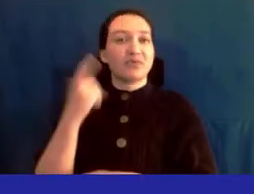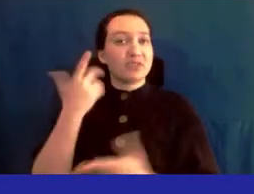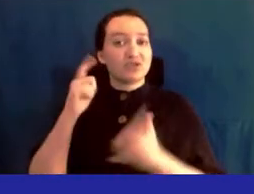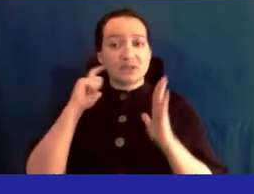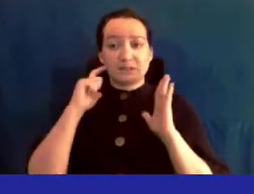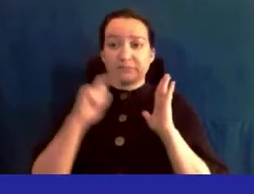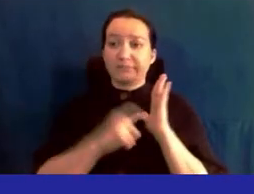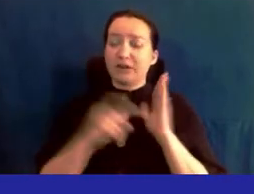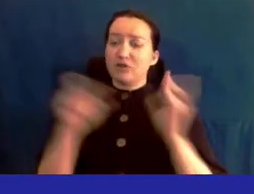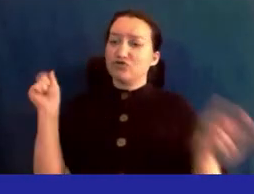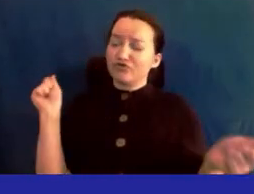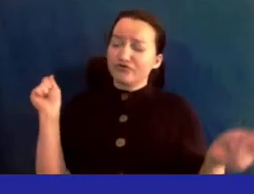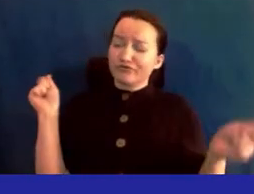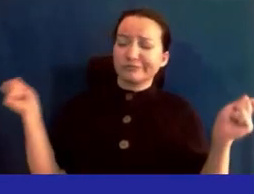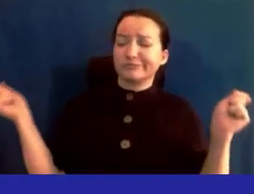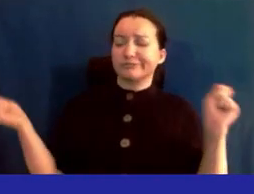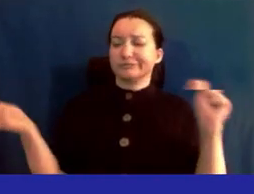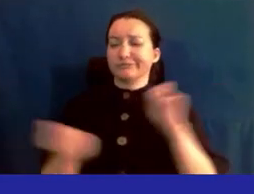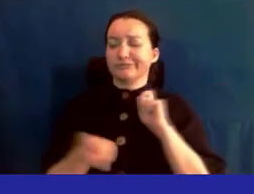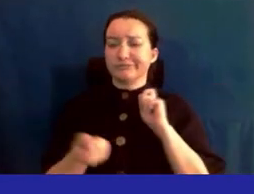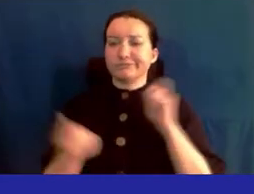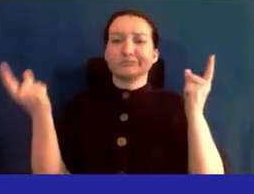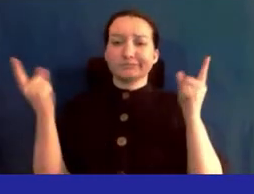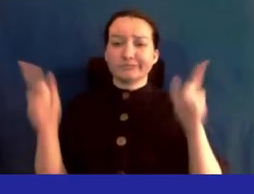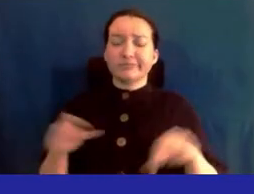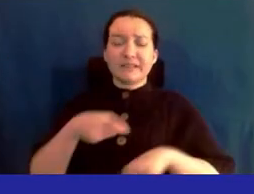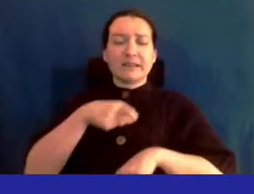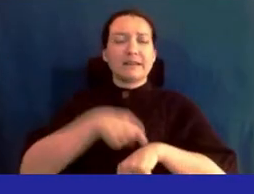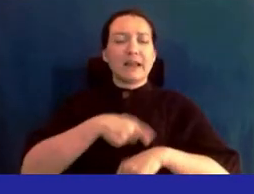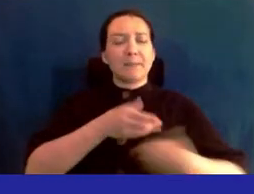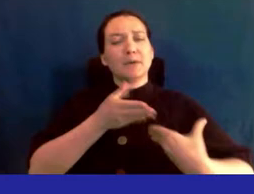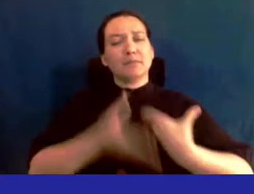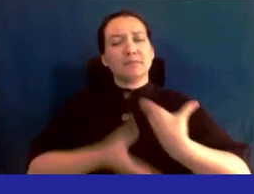palatable changes that have taken place over time